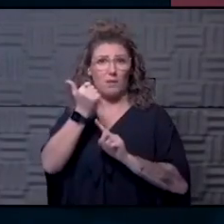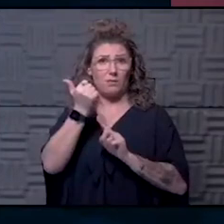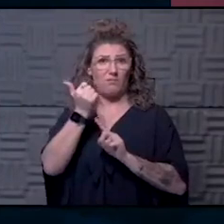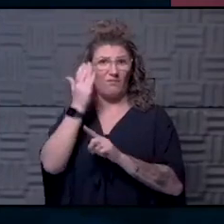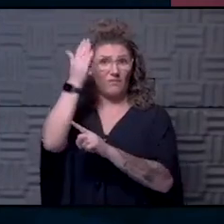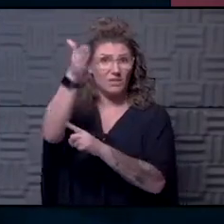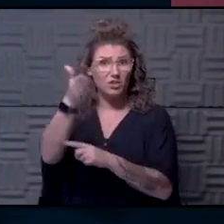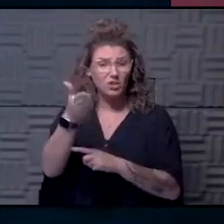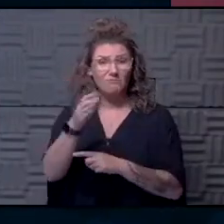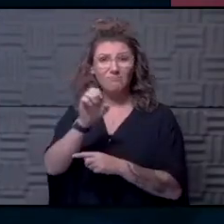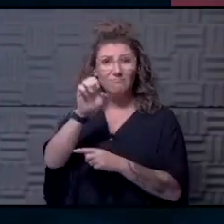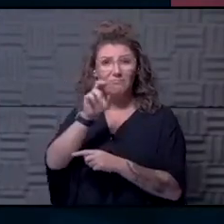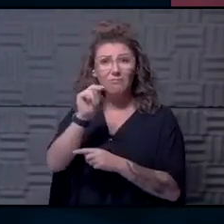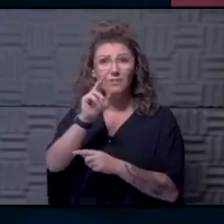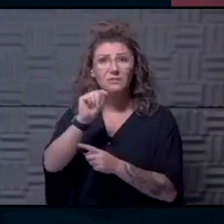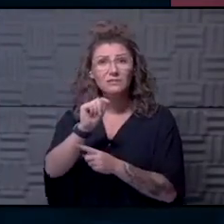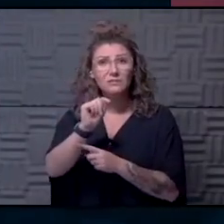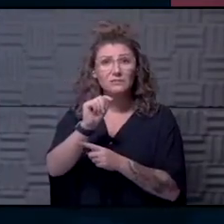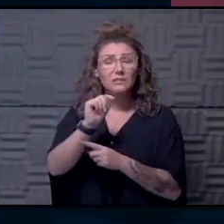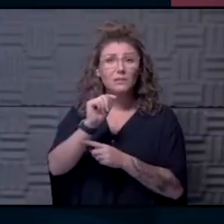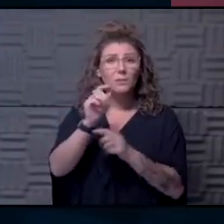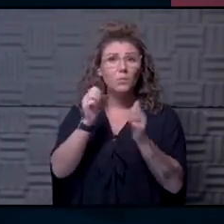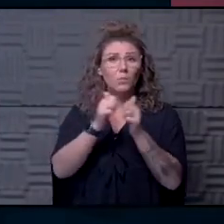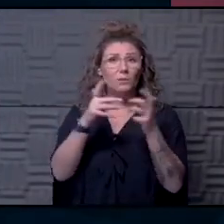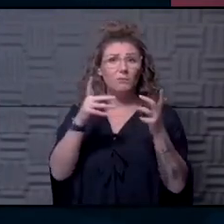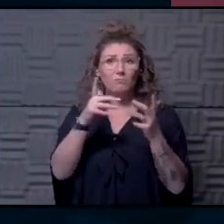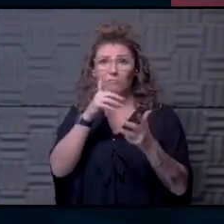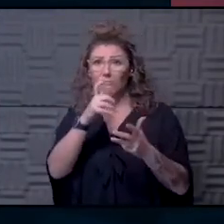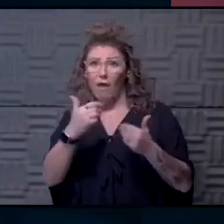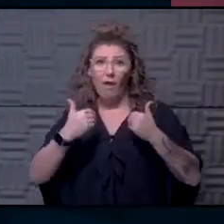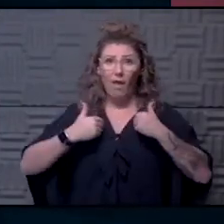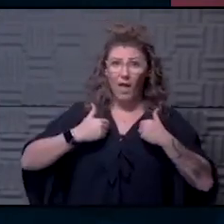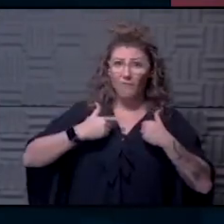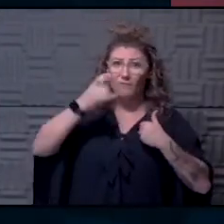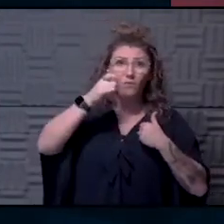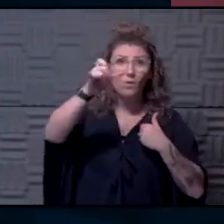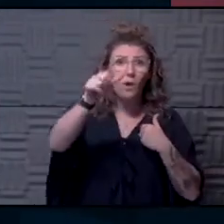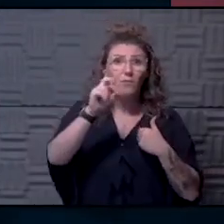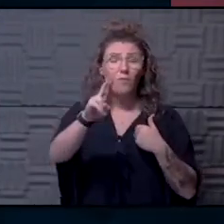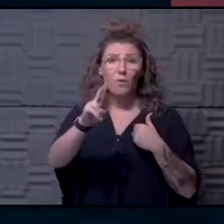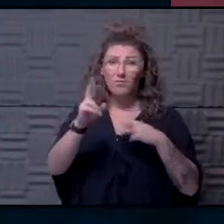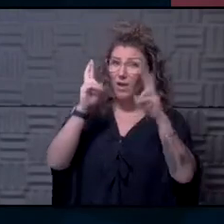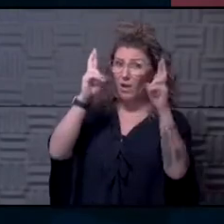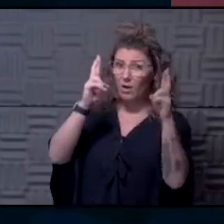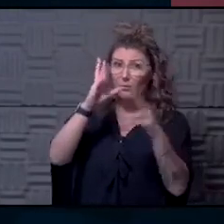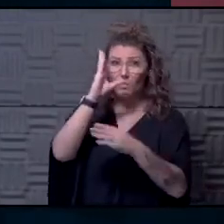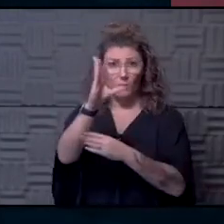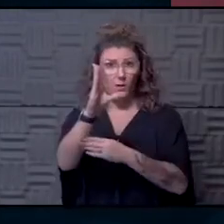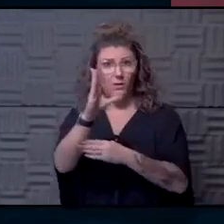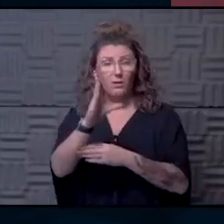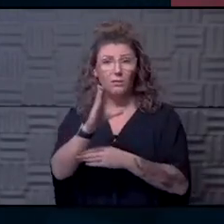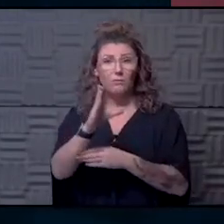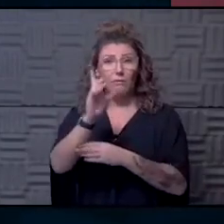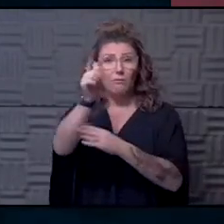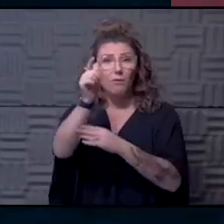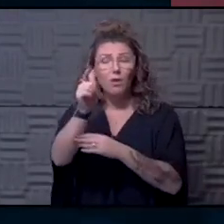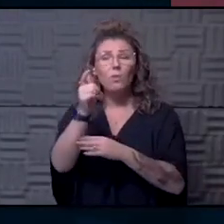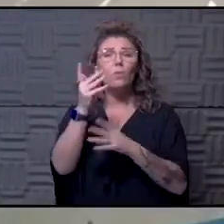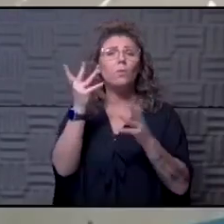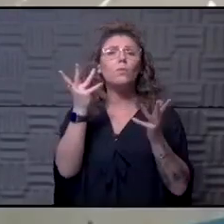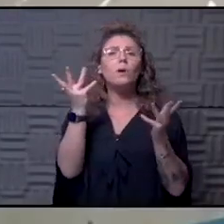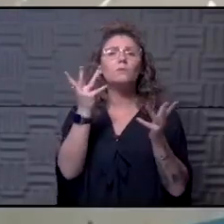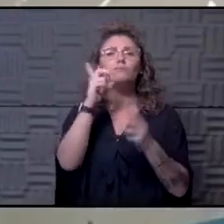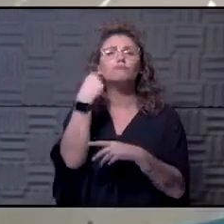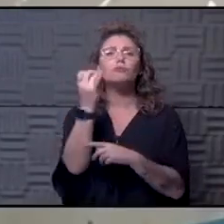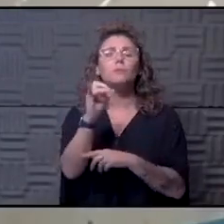What's your ENT team? What are they thinking about you're getting off the trach? Are they hope that you're able to do that at some point? Or what's the future look like?